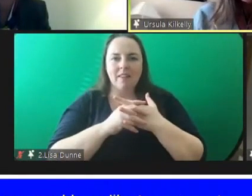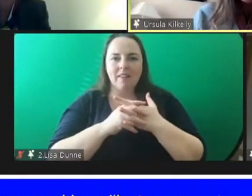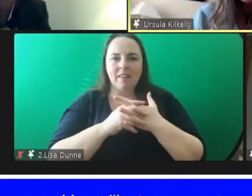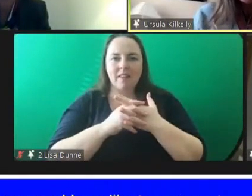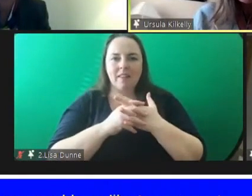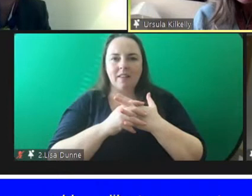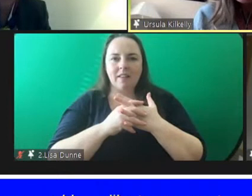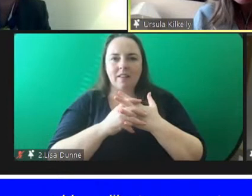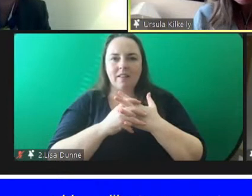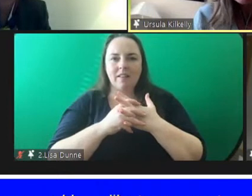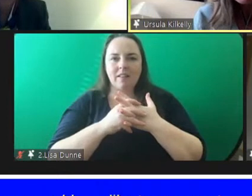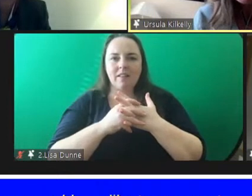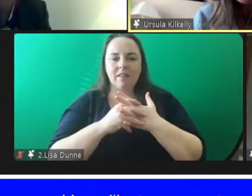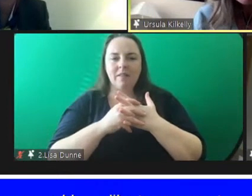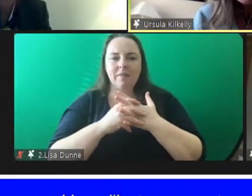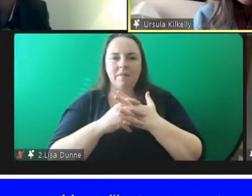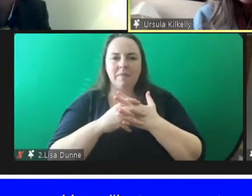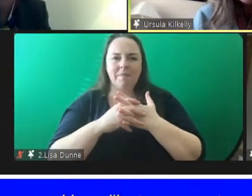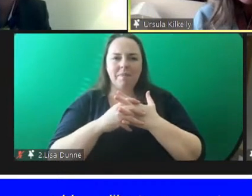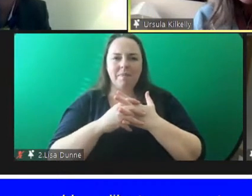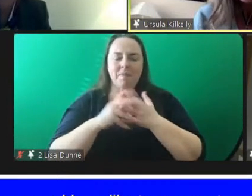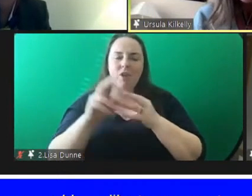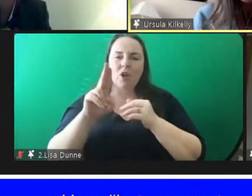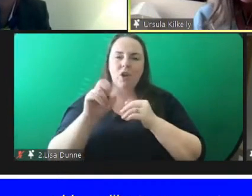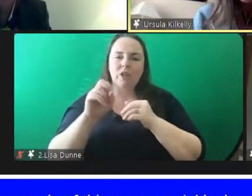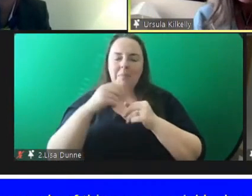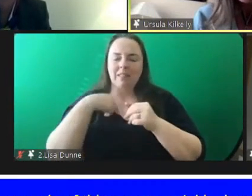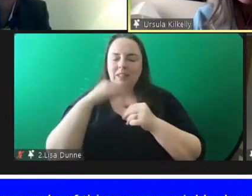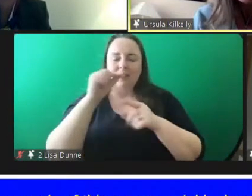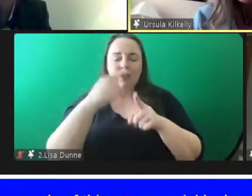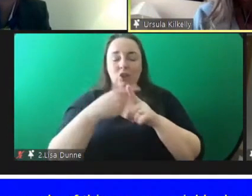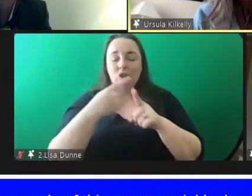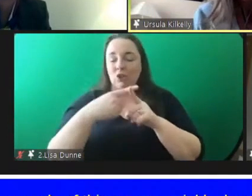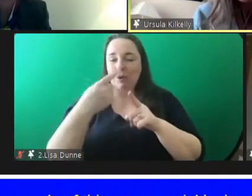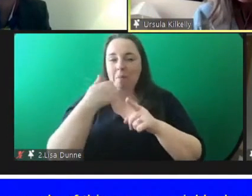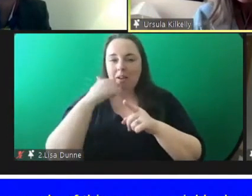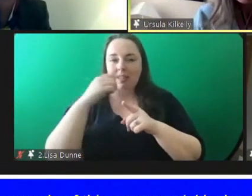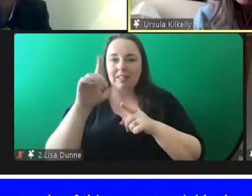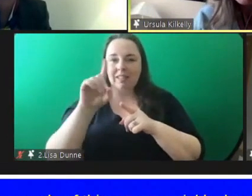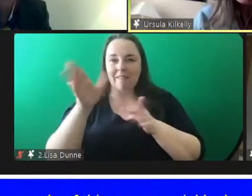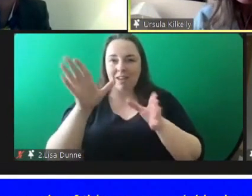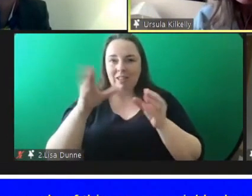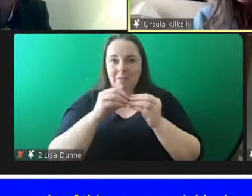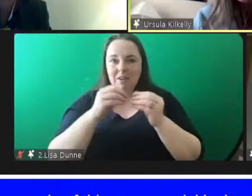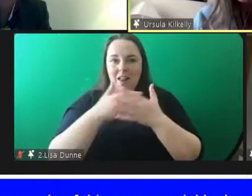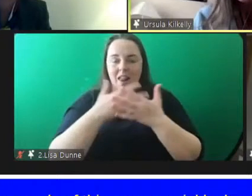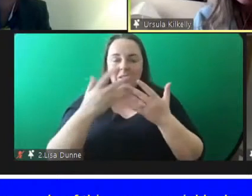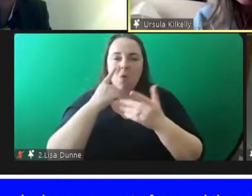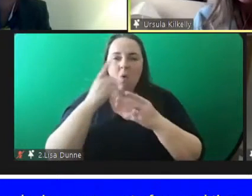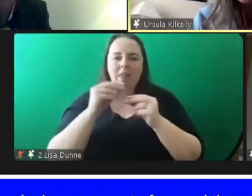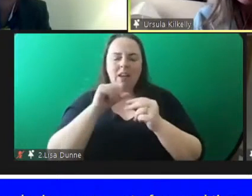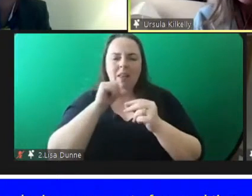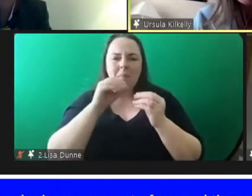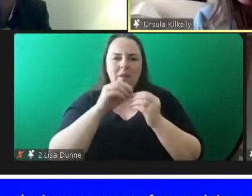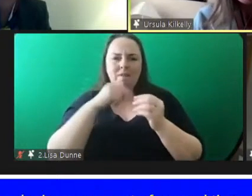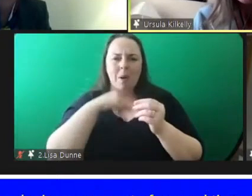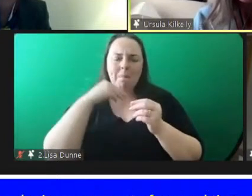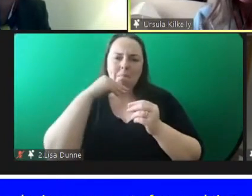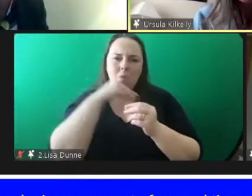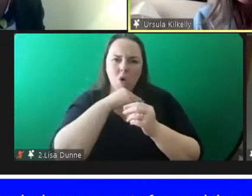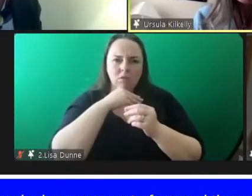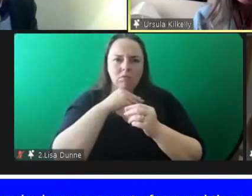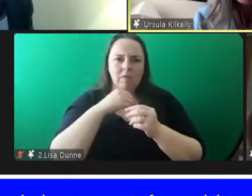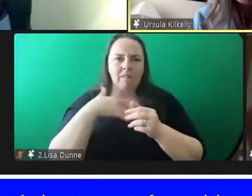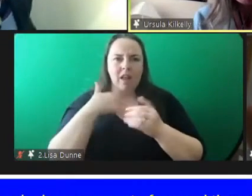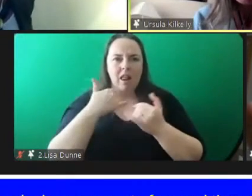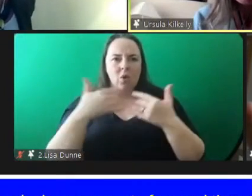very quickly because dad has covered a huge amount of ground there i i think one of the things that that didn't actually mention which is really critical and groundbreaking potentially about